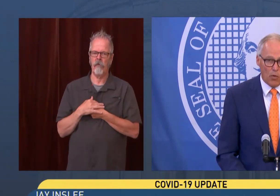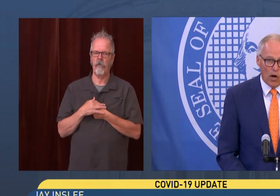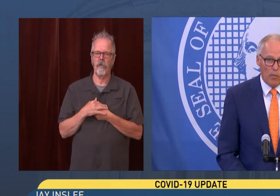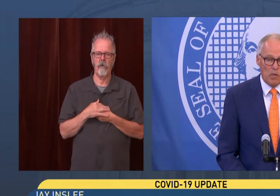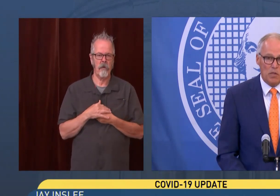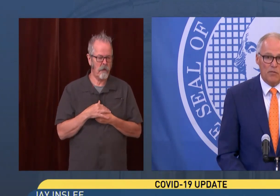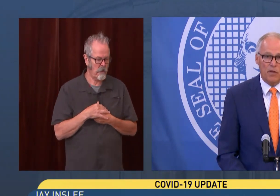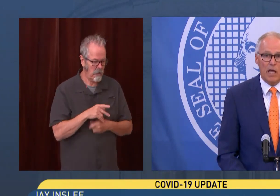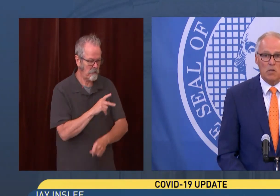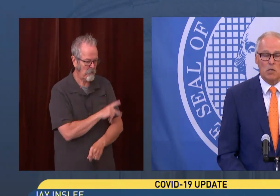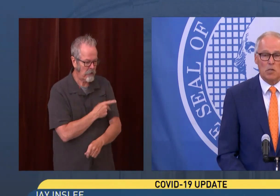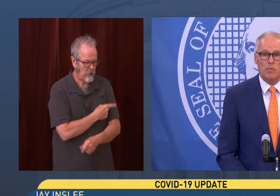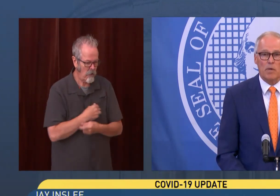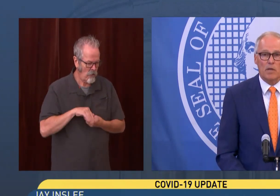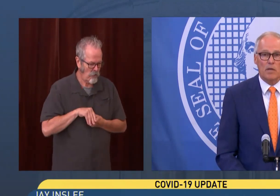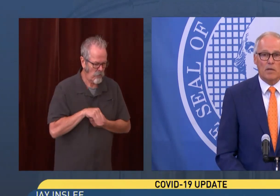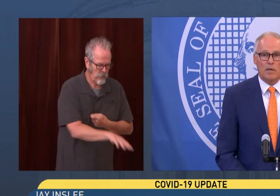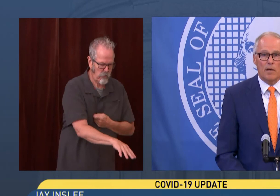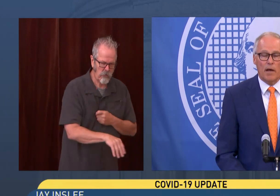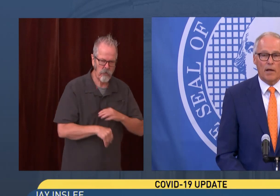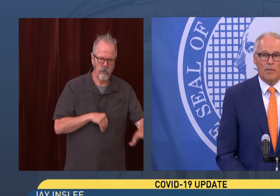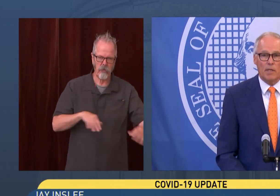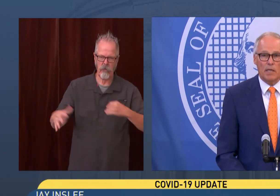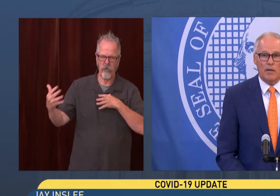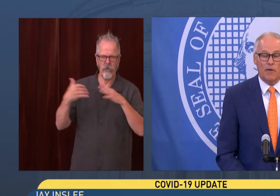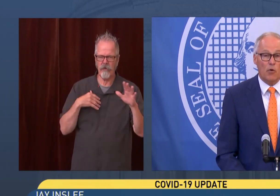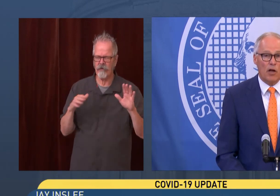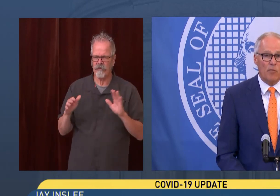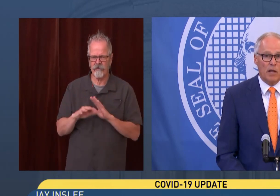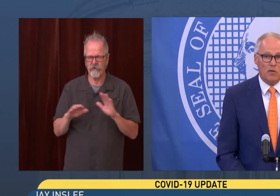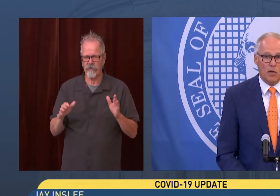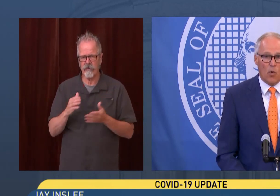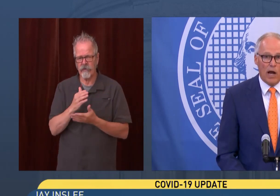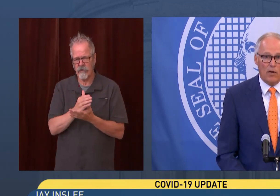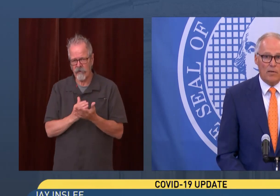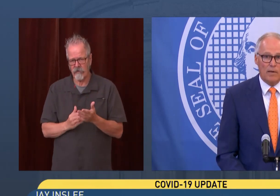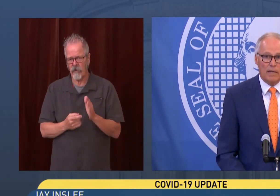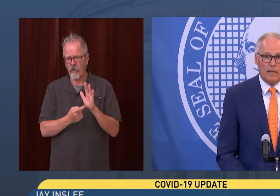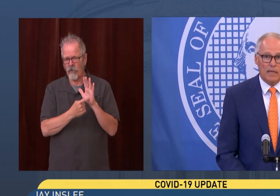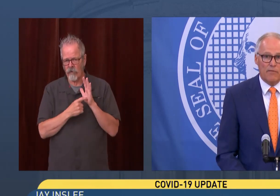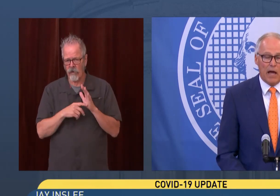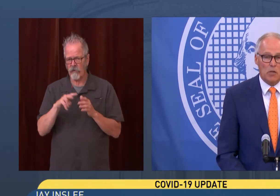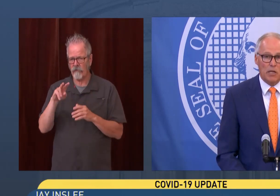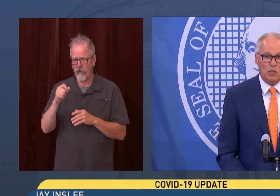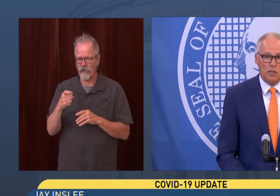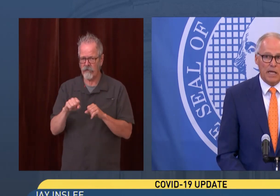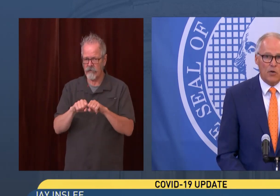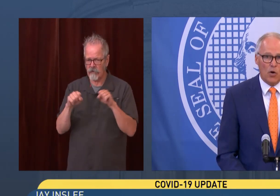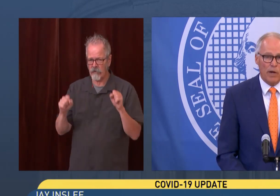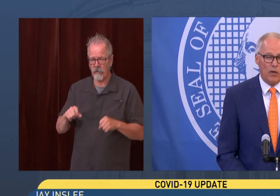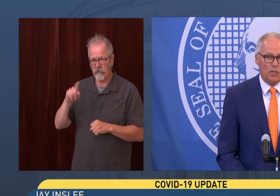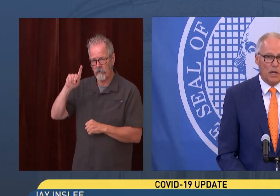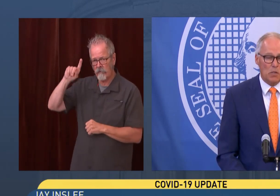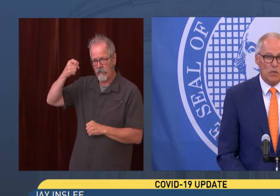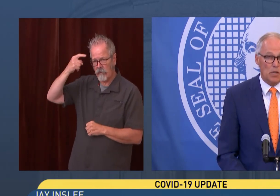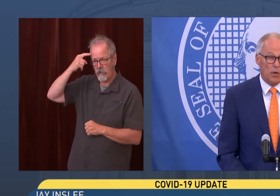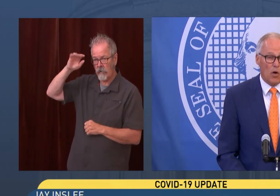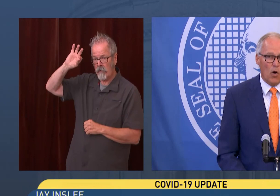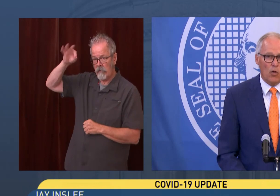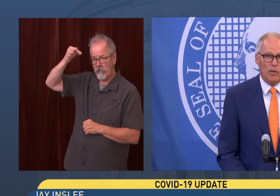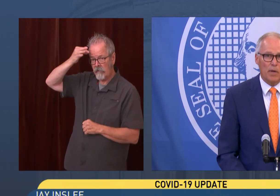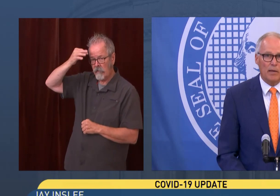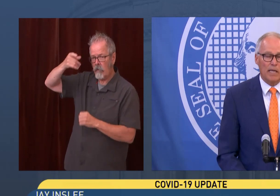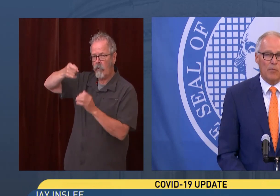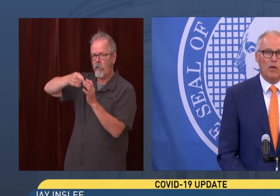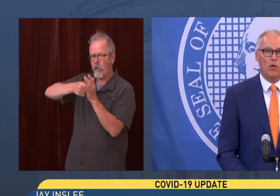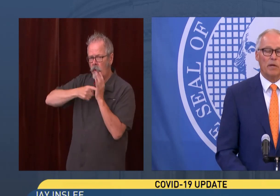some requirements in the VA system. Uh, the federal government has required vaccinations and or regular testing. As I